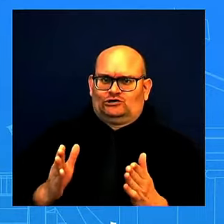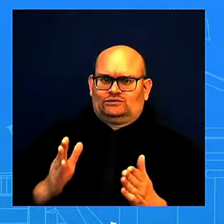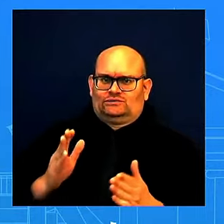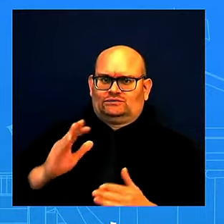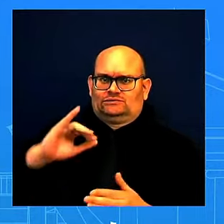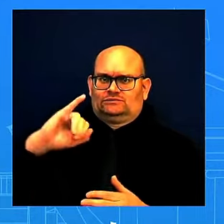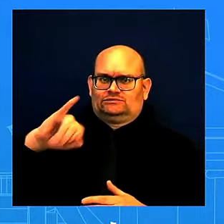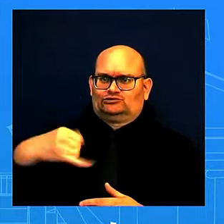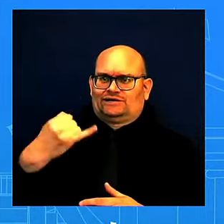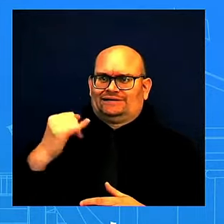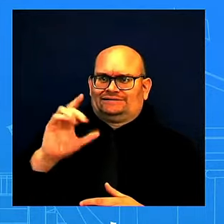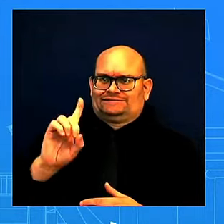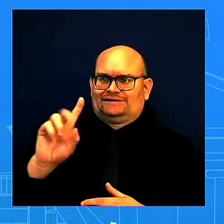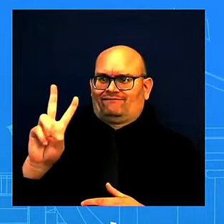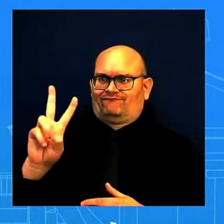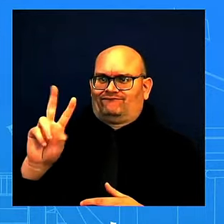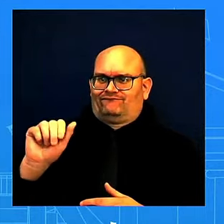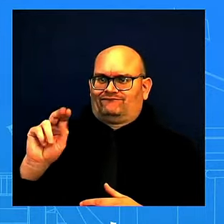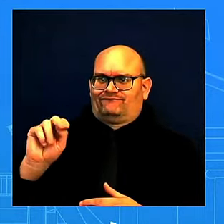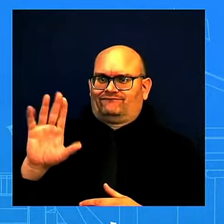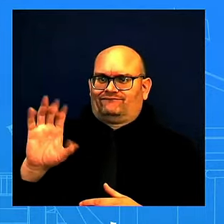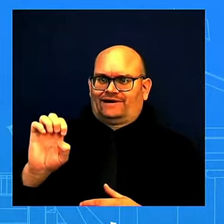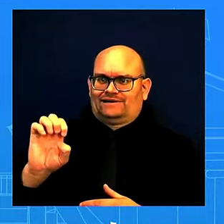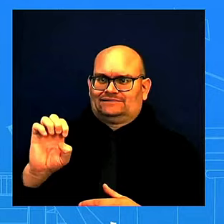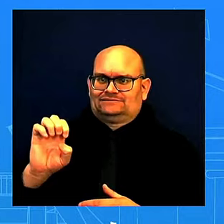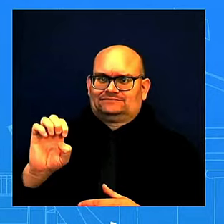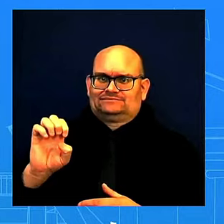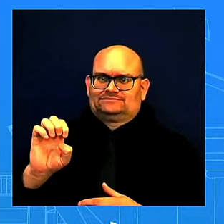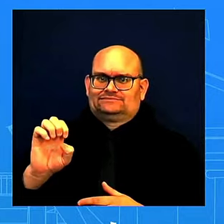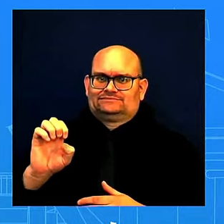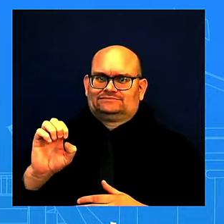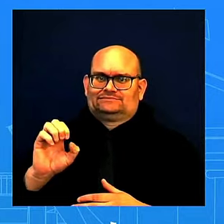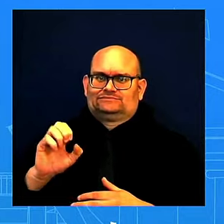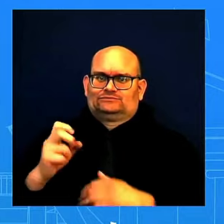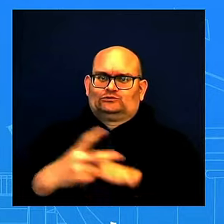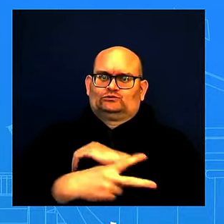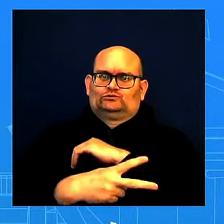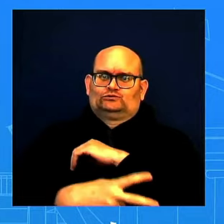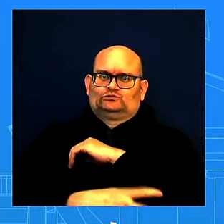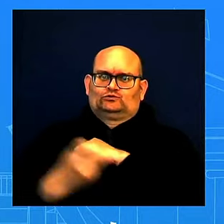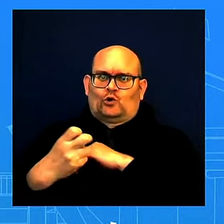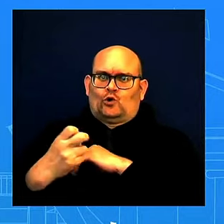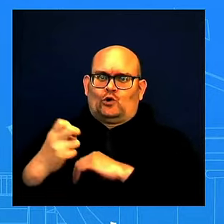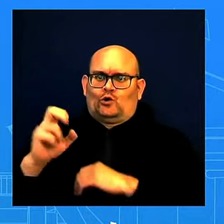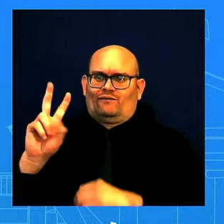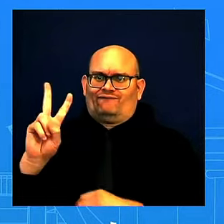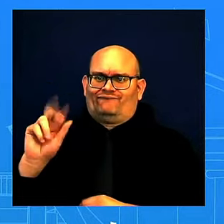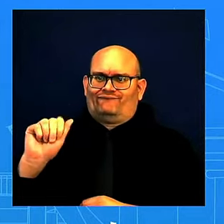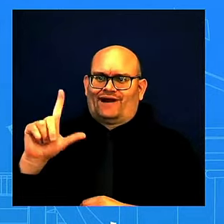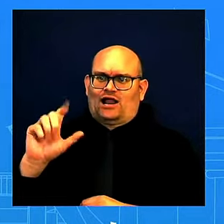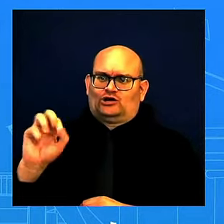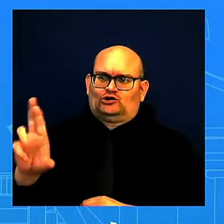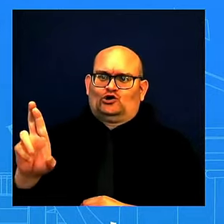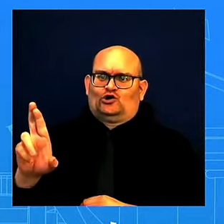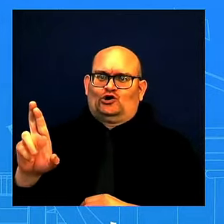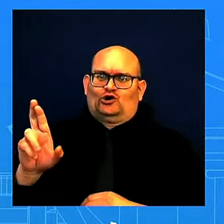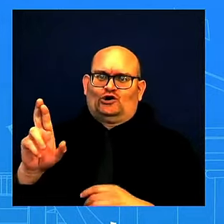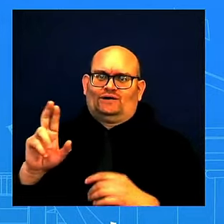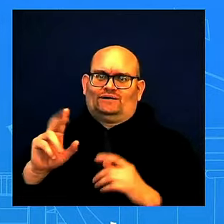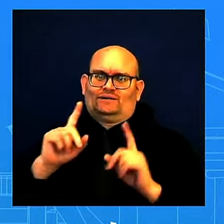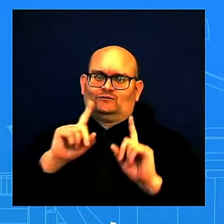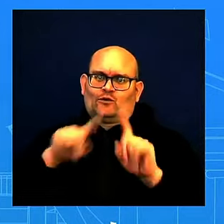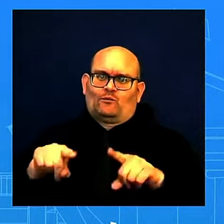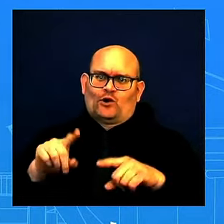deeply personal to the President, given the service of his son. I'm curious, I how is he reacting to these statements? So, look, any